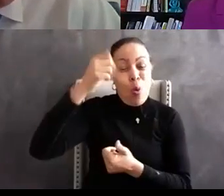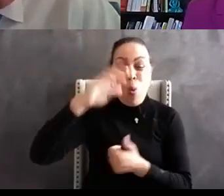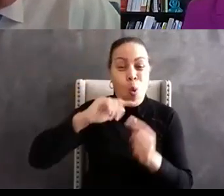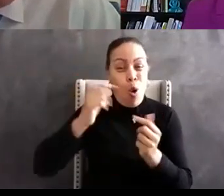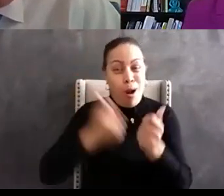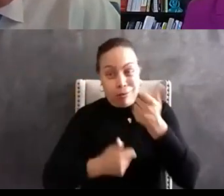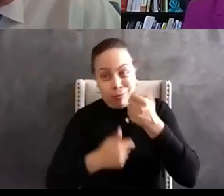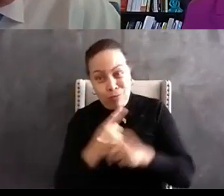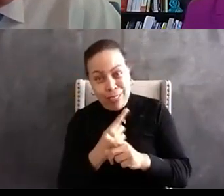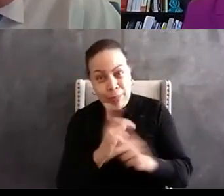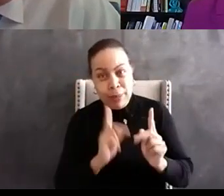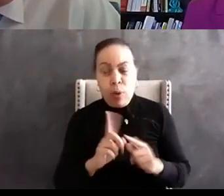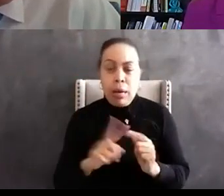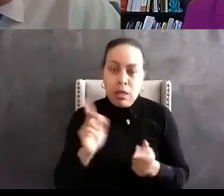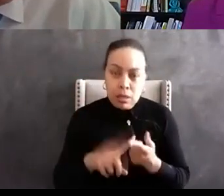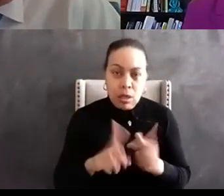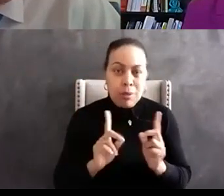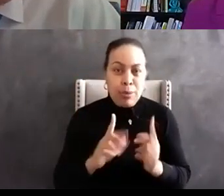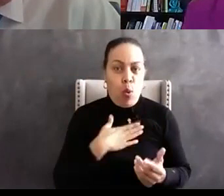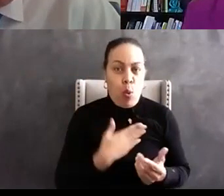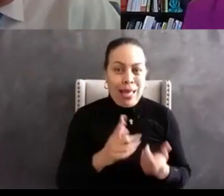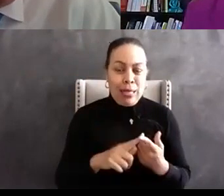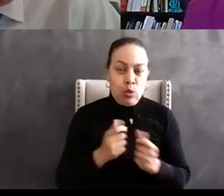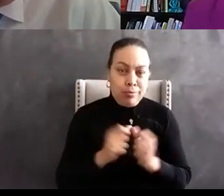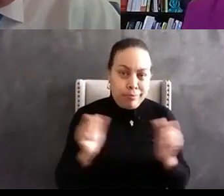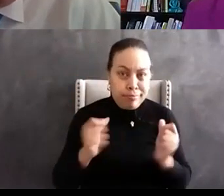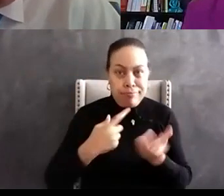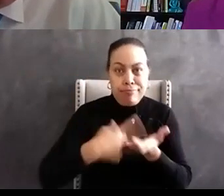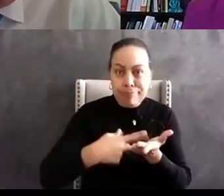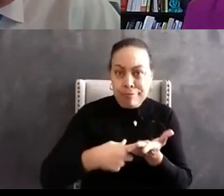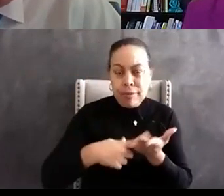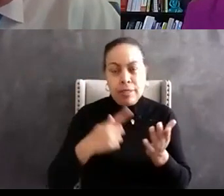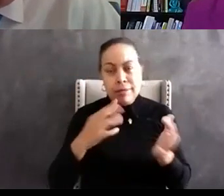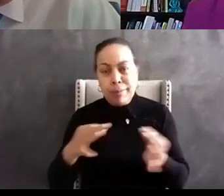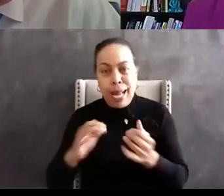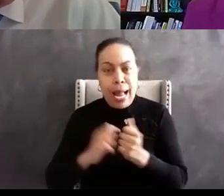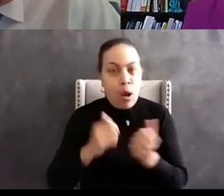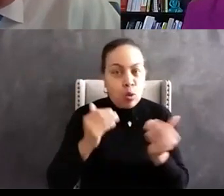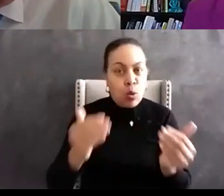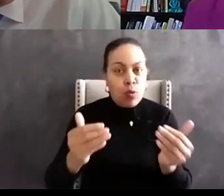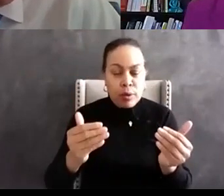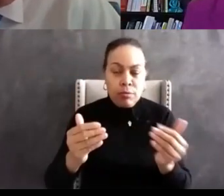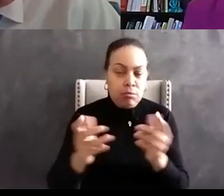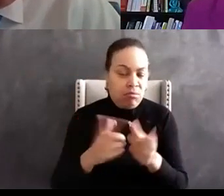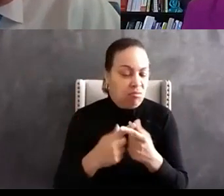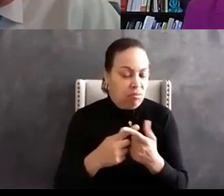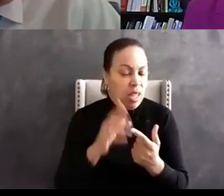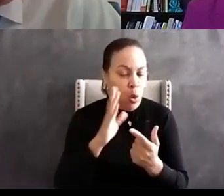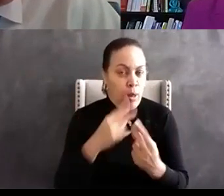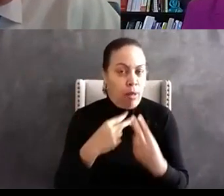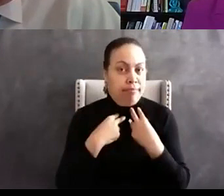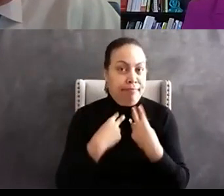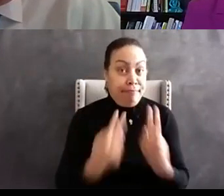have you know people willing to sit down and have some meaningful discussions on on a path forward we're going to have a hard time uh hard time making any progress